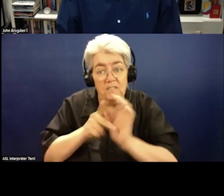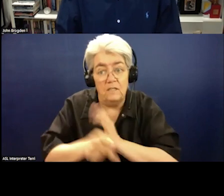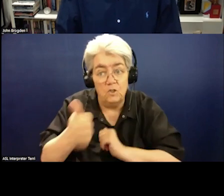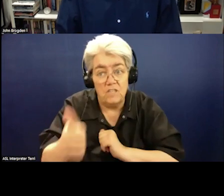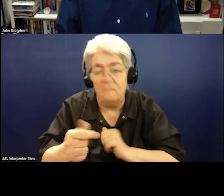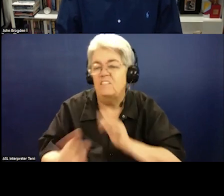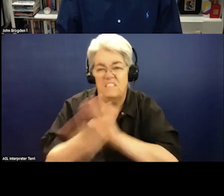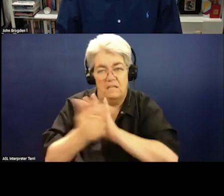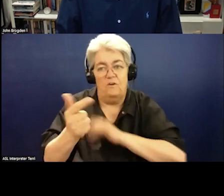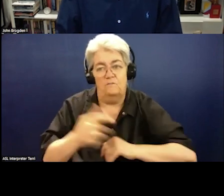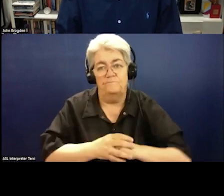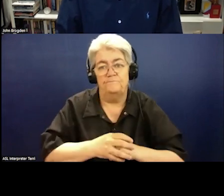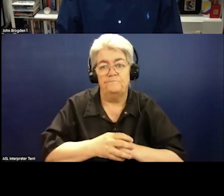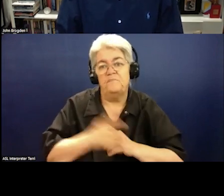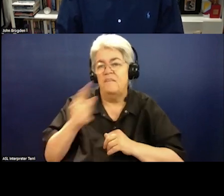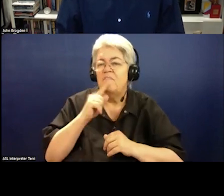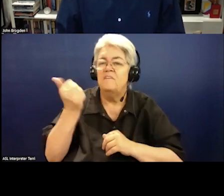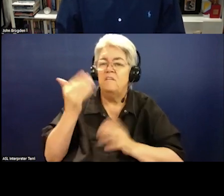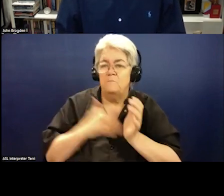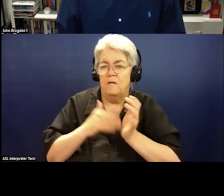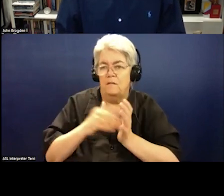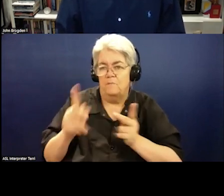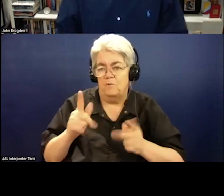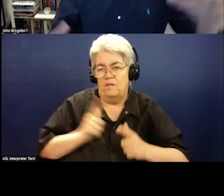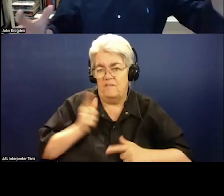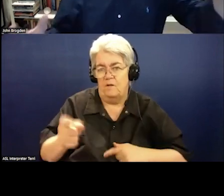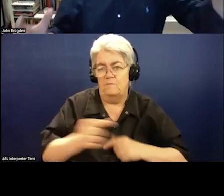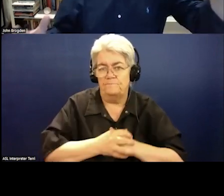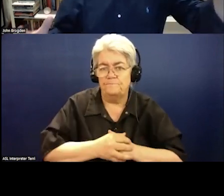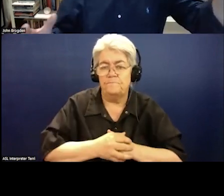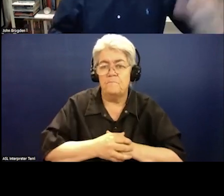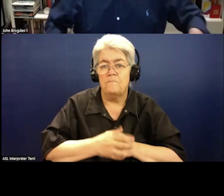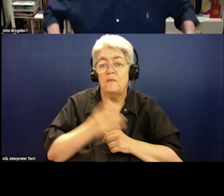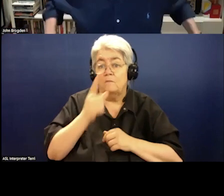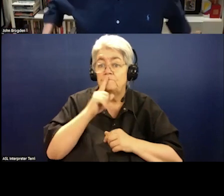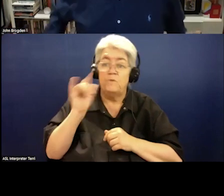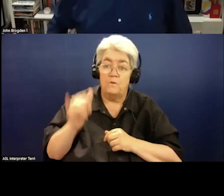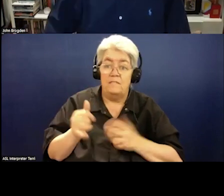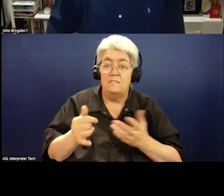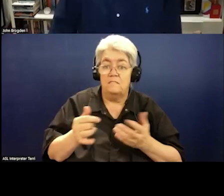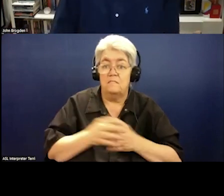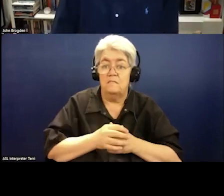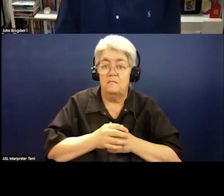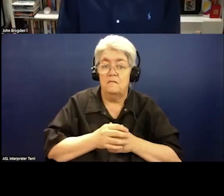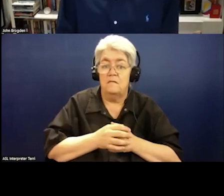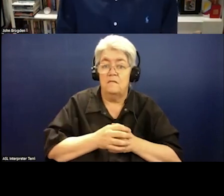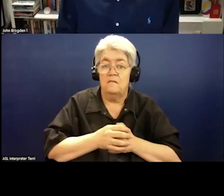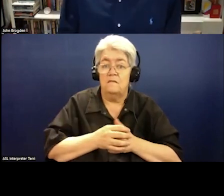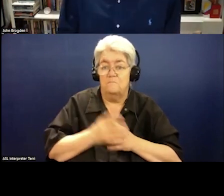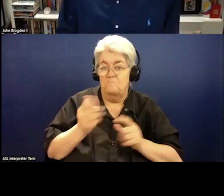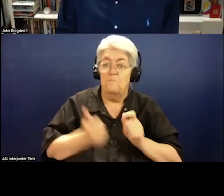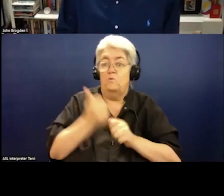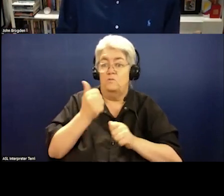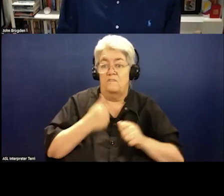a country of over 15 million people, a country over So that's the breadth of our membership. The other thing